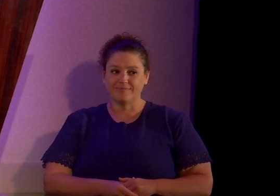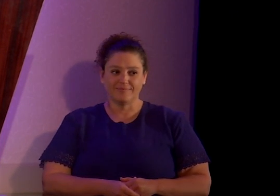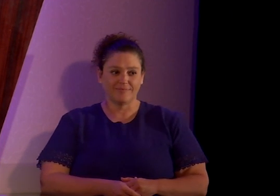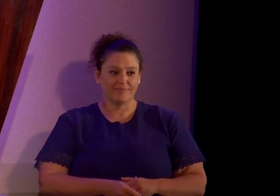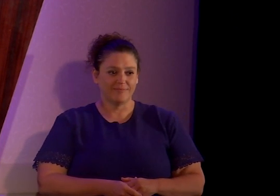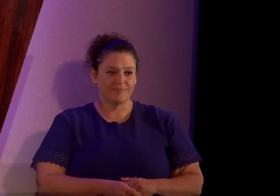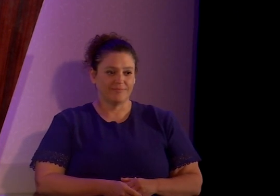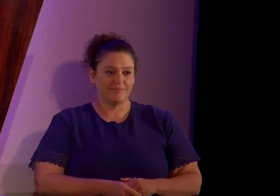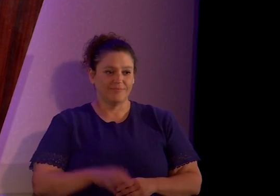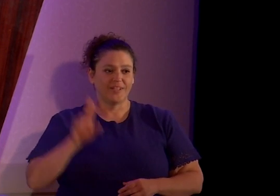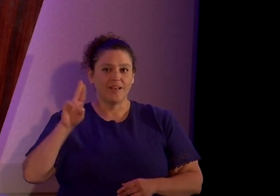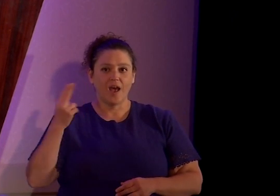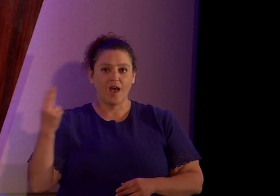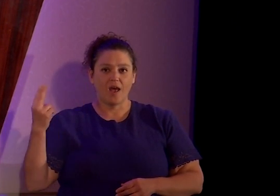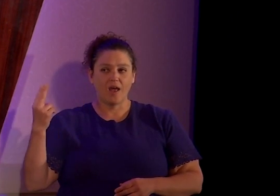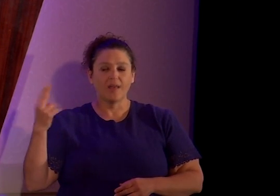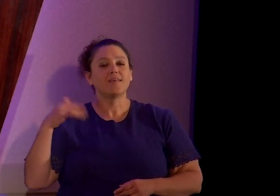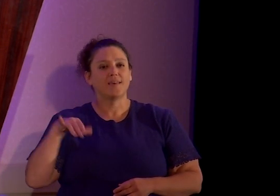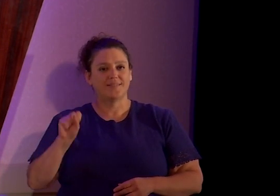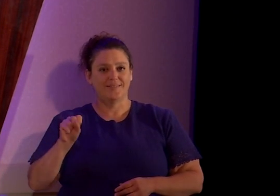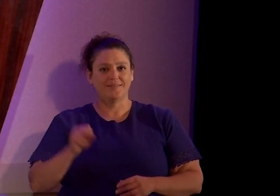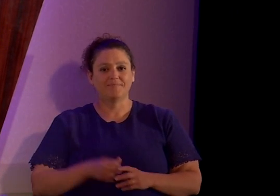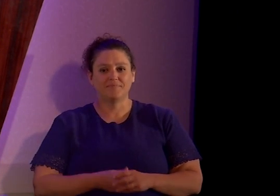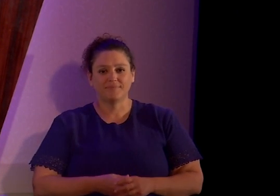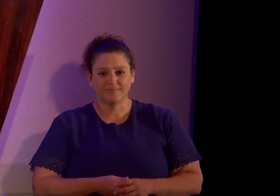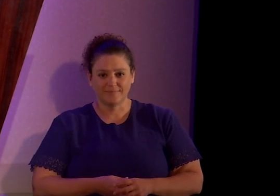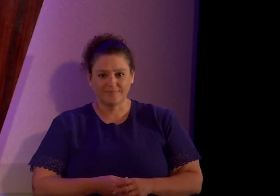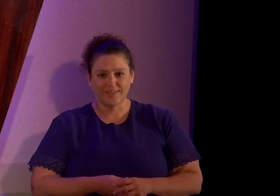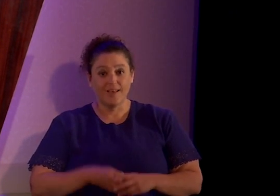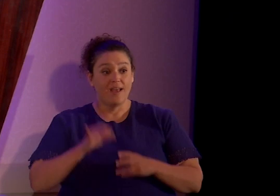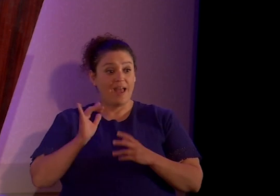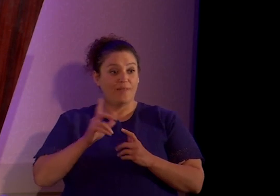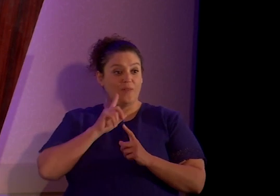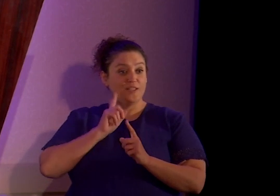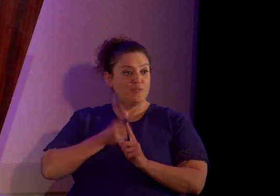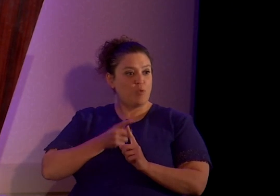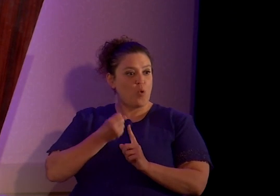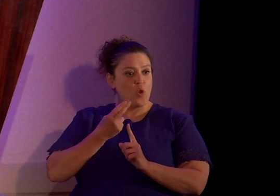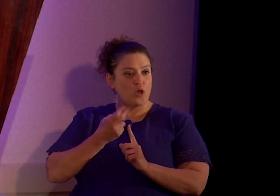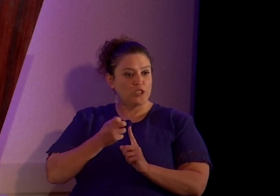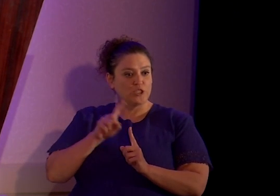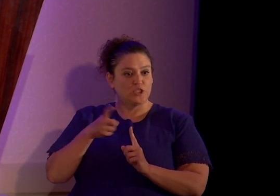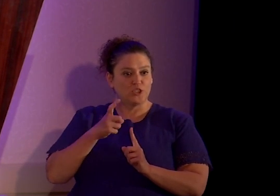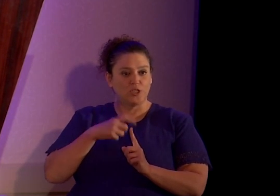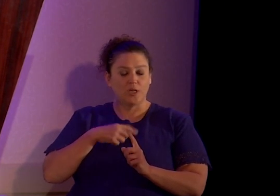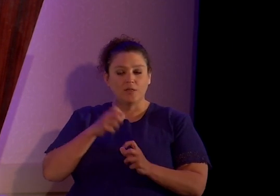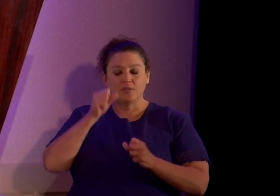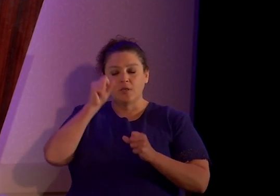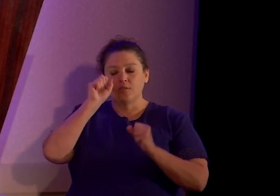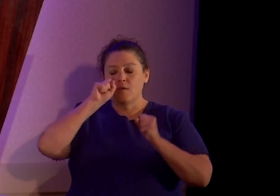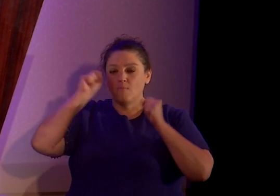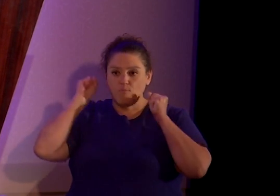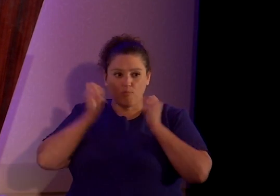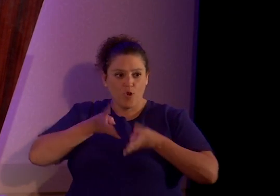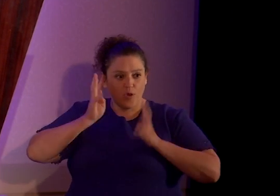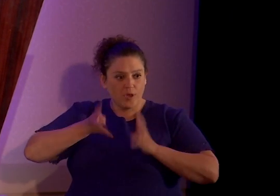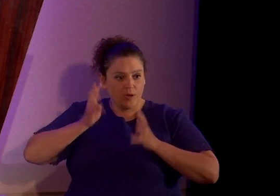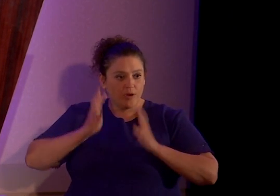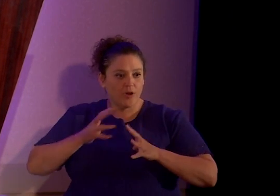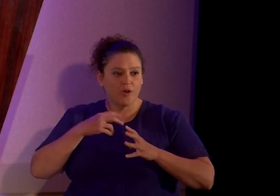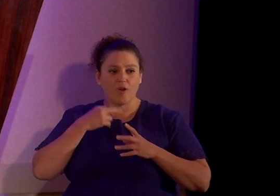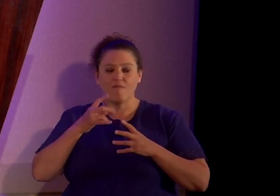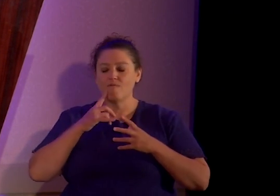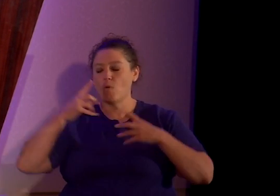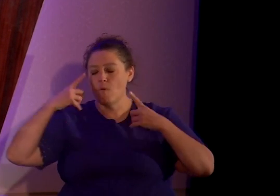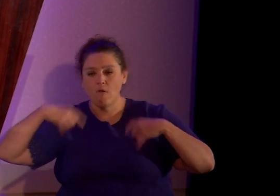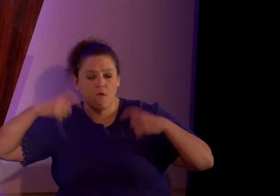Uh, yes. At this point, she just, oh my, broke into tears, her voice breaking,